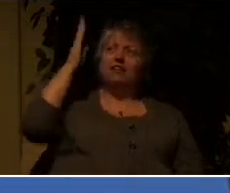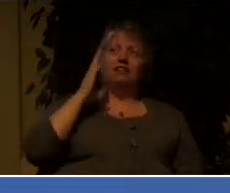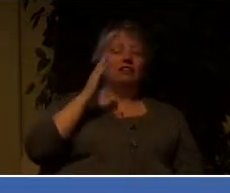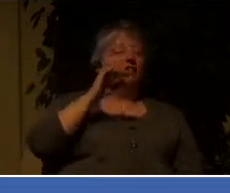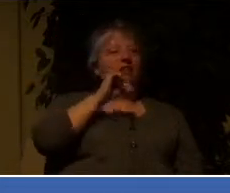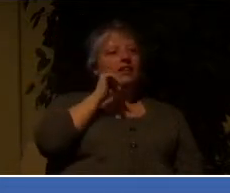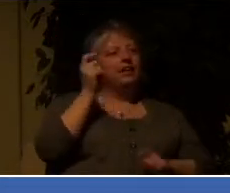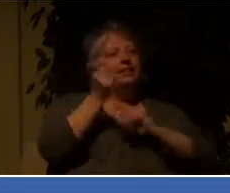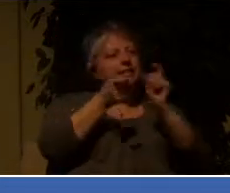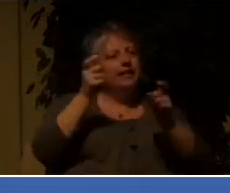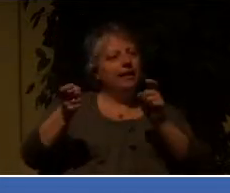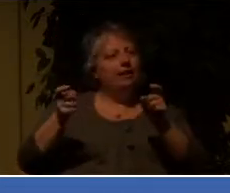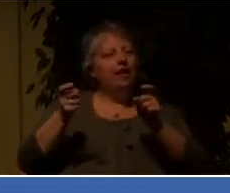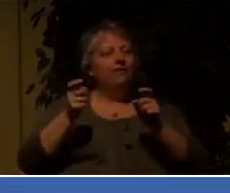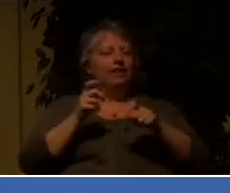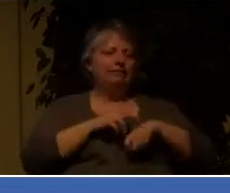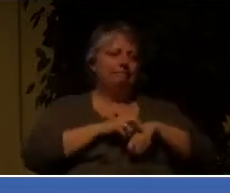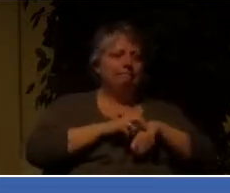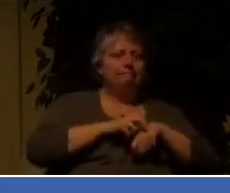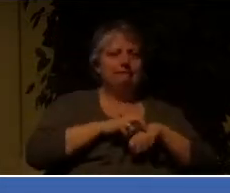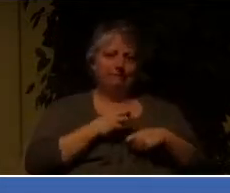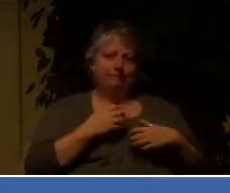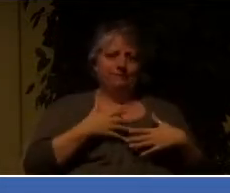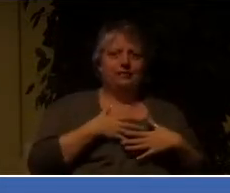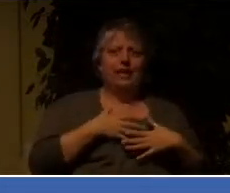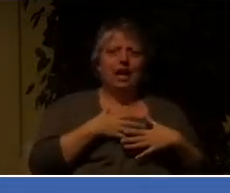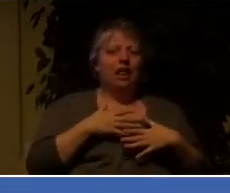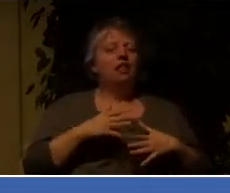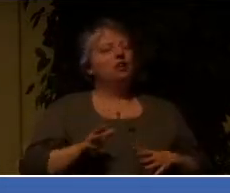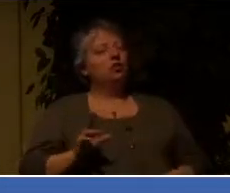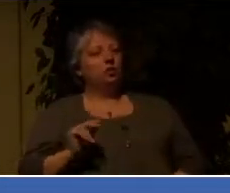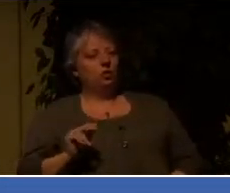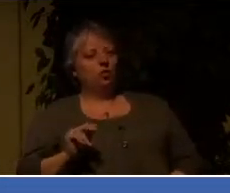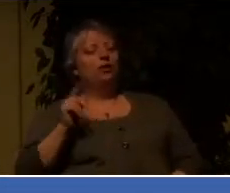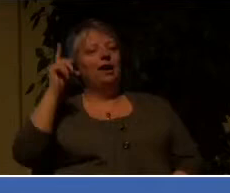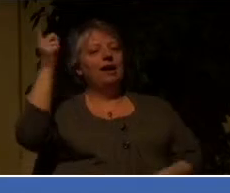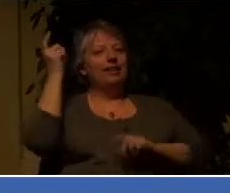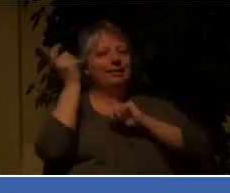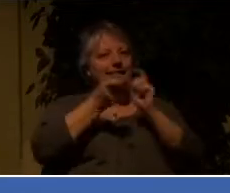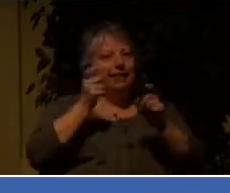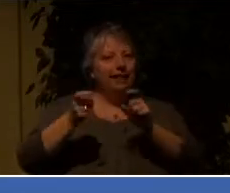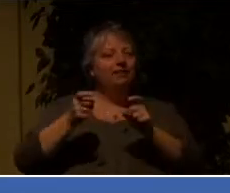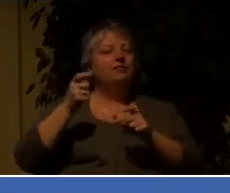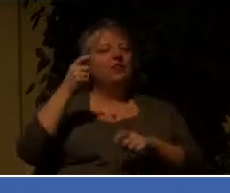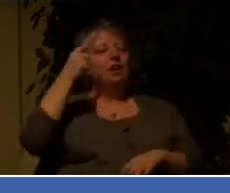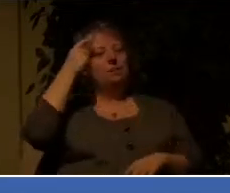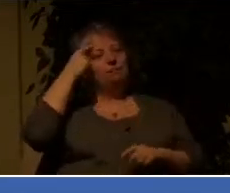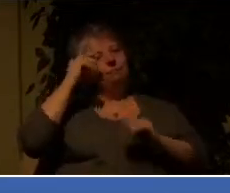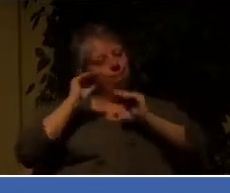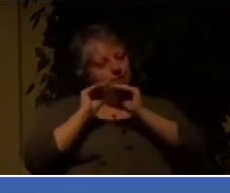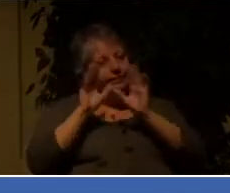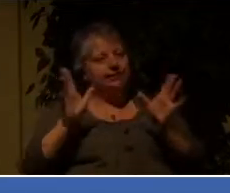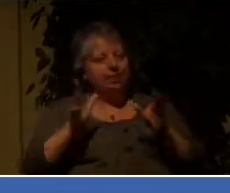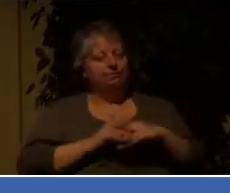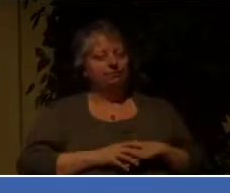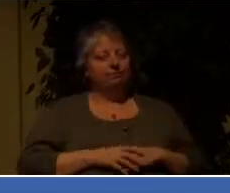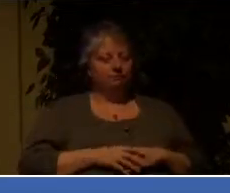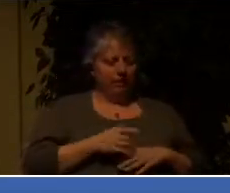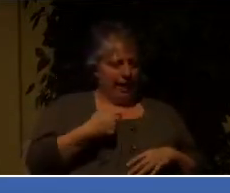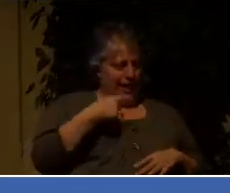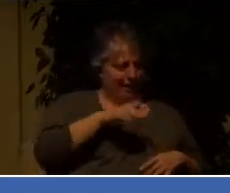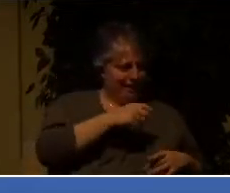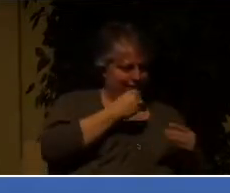fear, but power and love and sound mind. Do I need bread on my table to feed my children and myself?